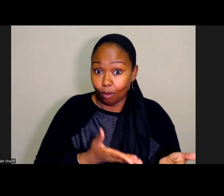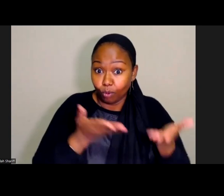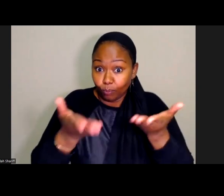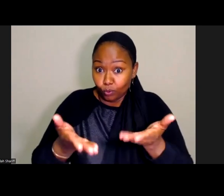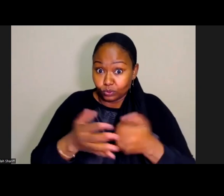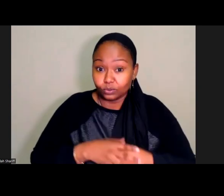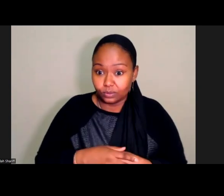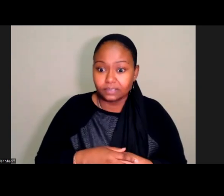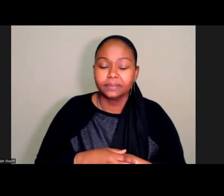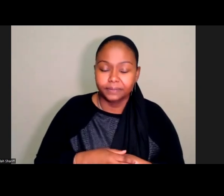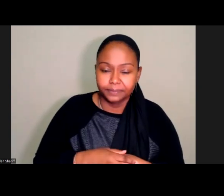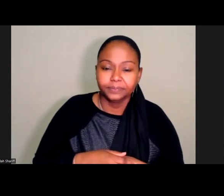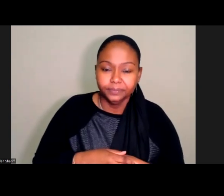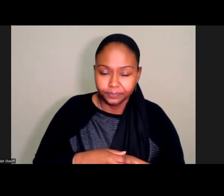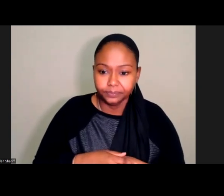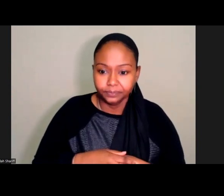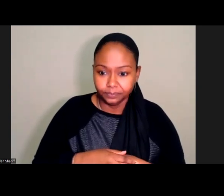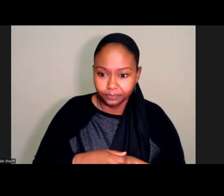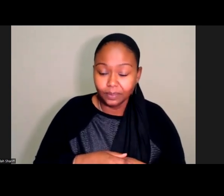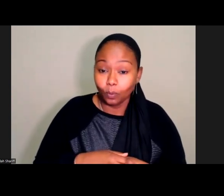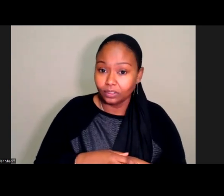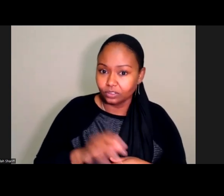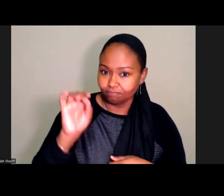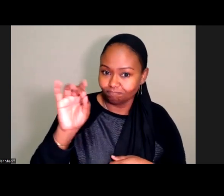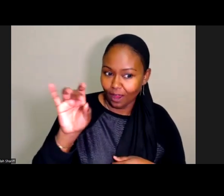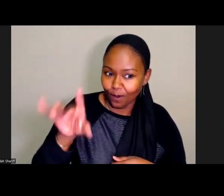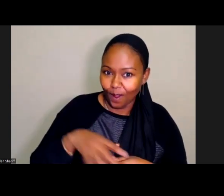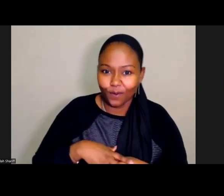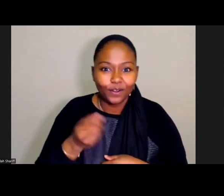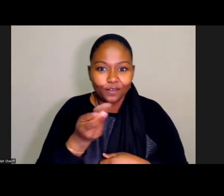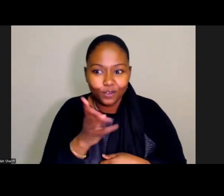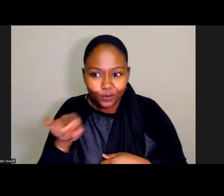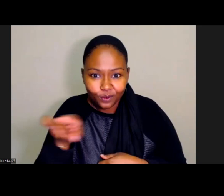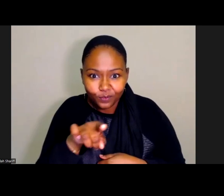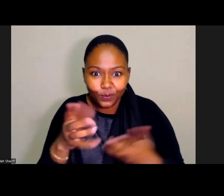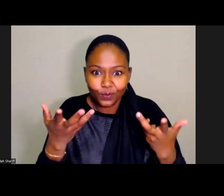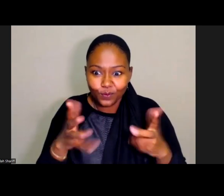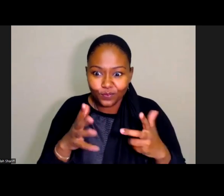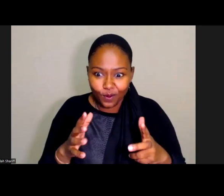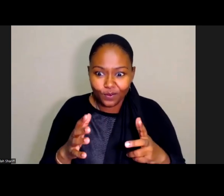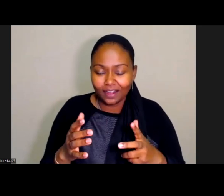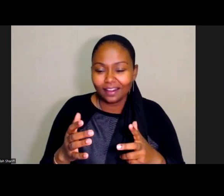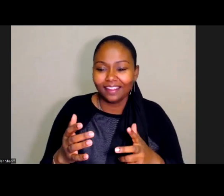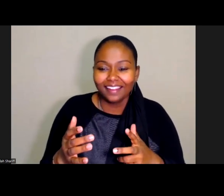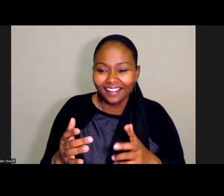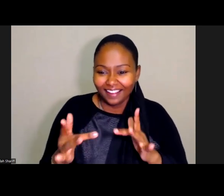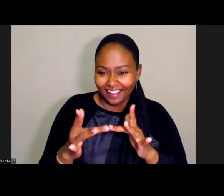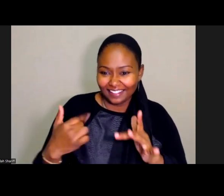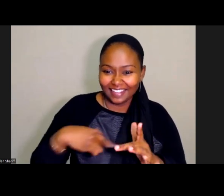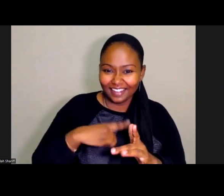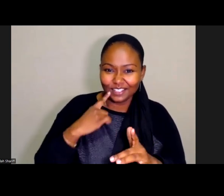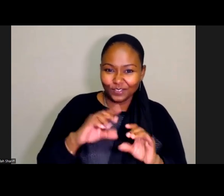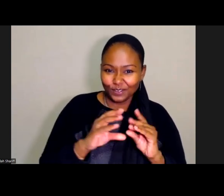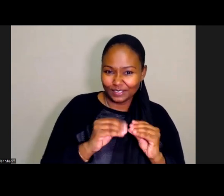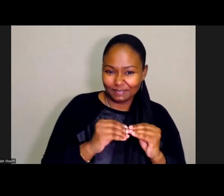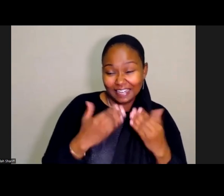can work through it the whole way. I got to give a shout out to a couple of you who've already reached out for those meetings. So thank you very much and